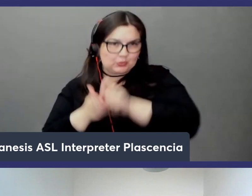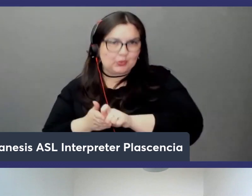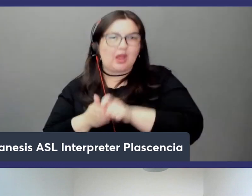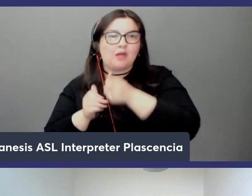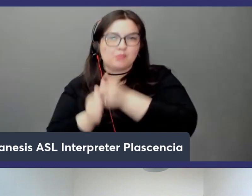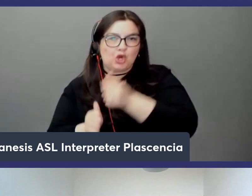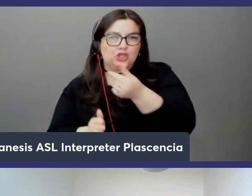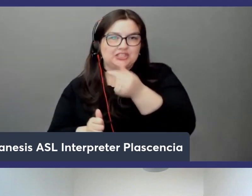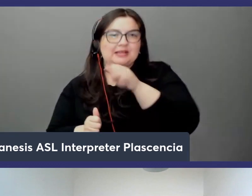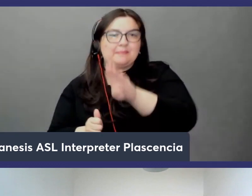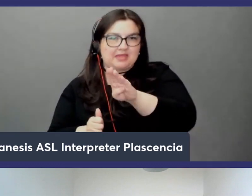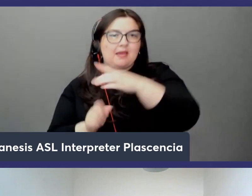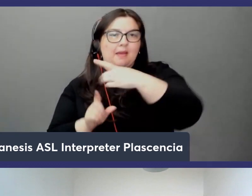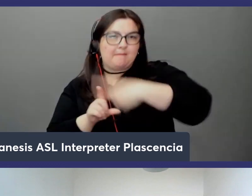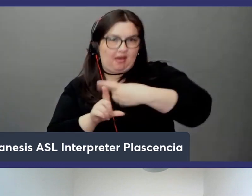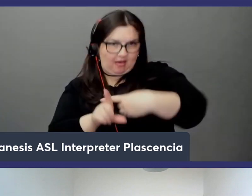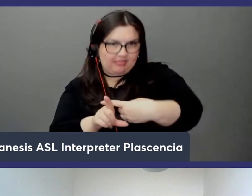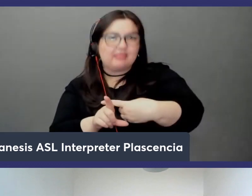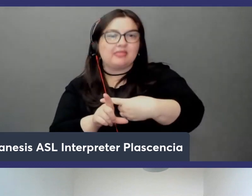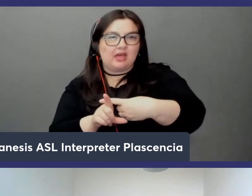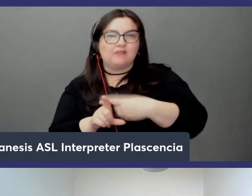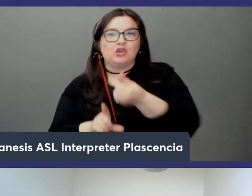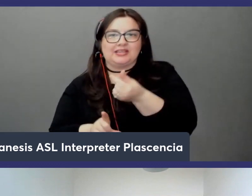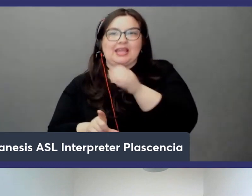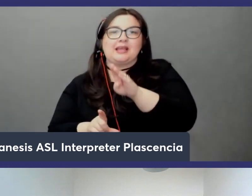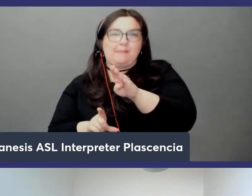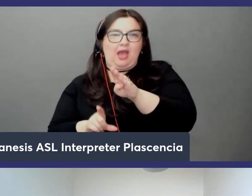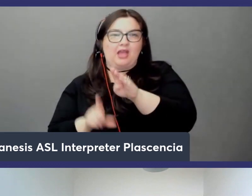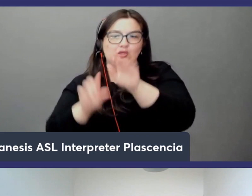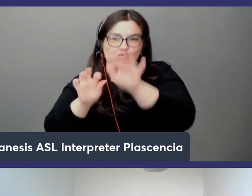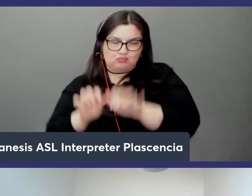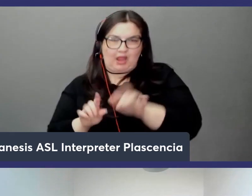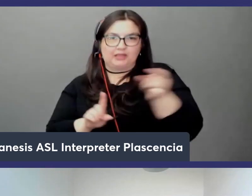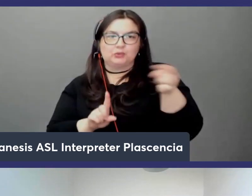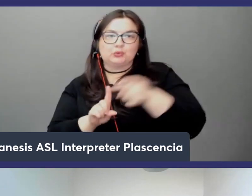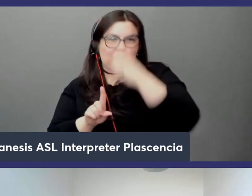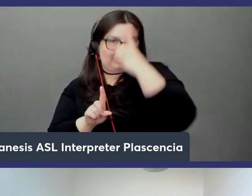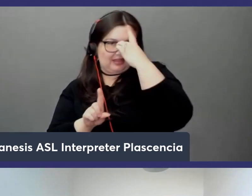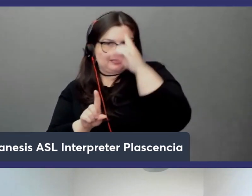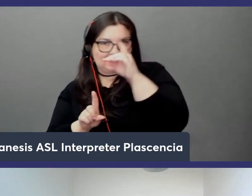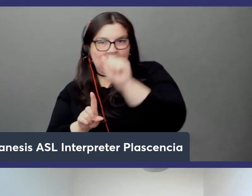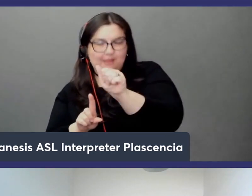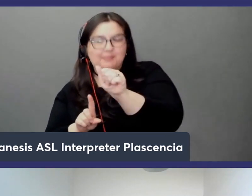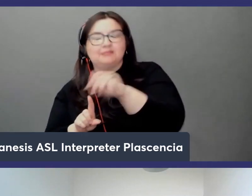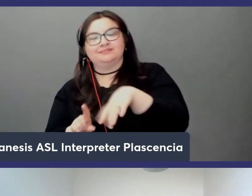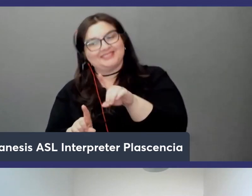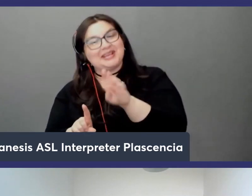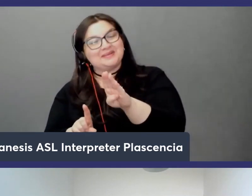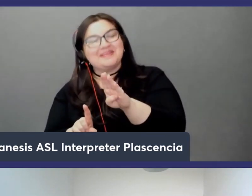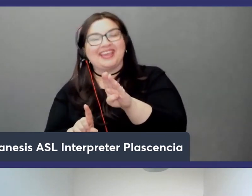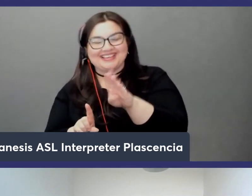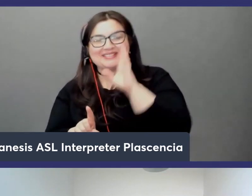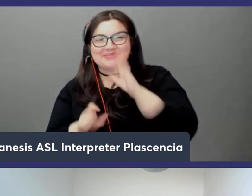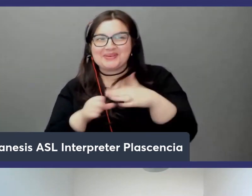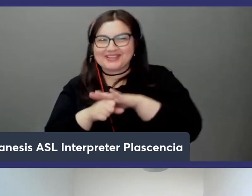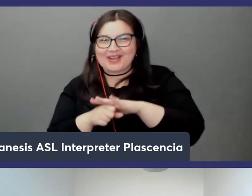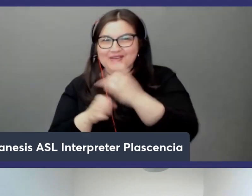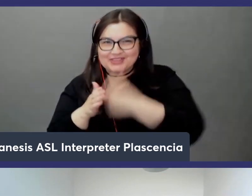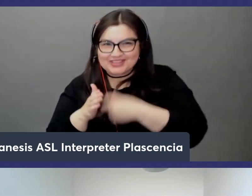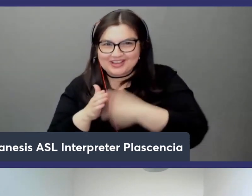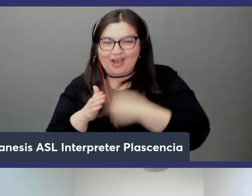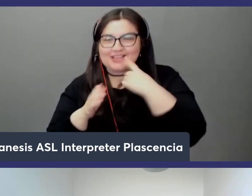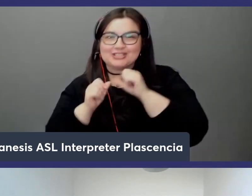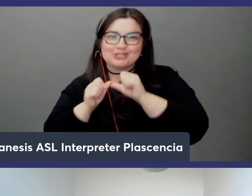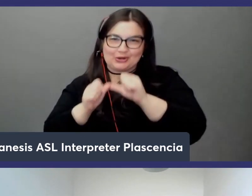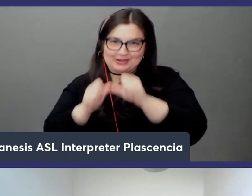month basis for every gigabyte that you write to the database uh and again this is to cover our costs for the database uh durability that